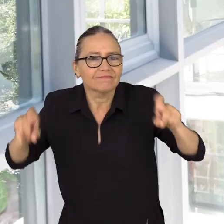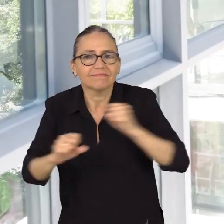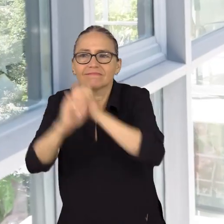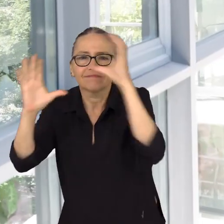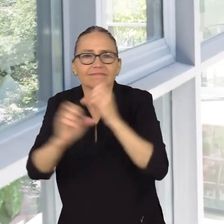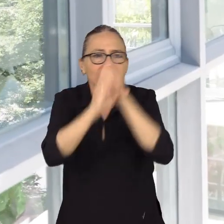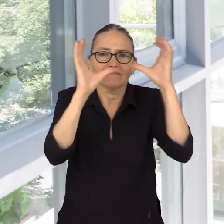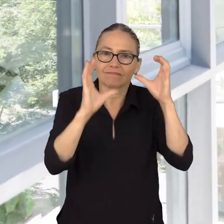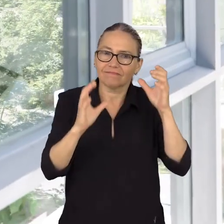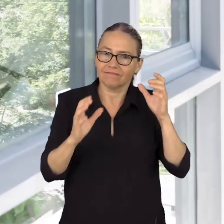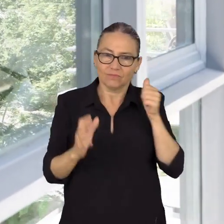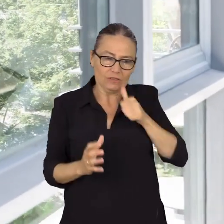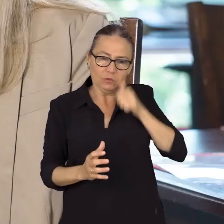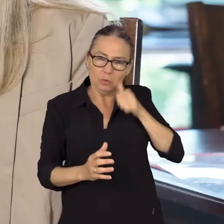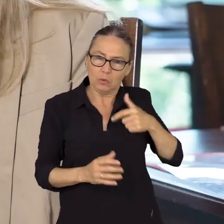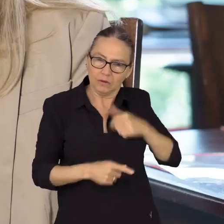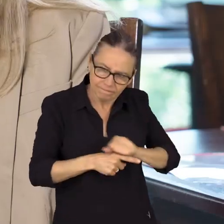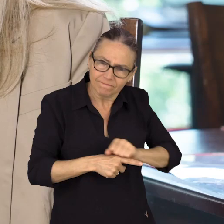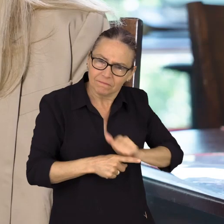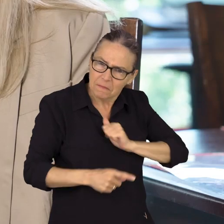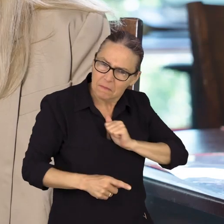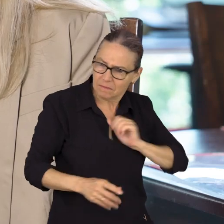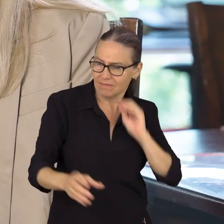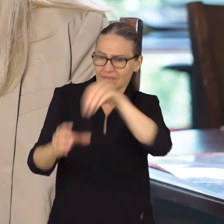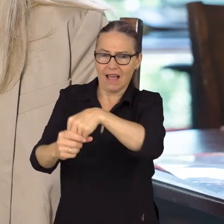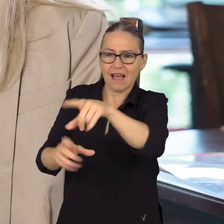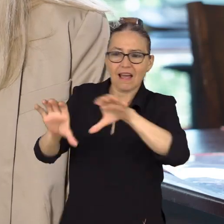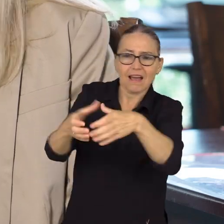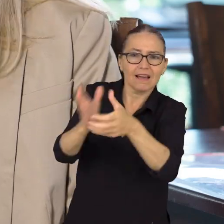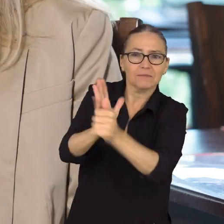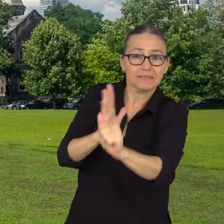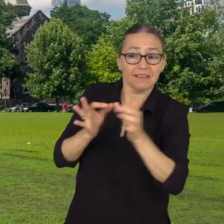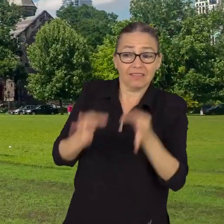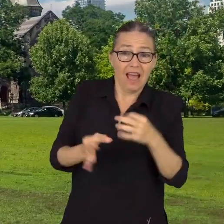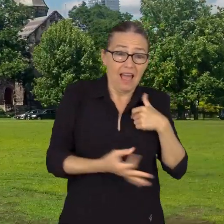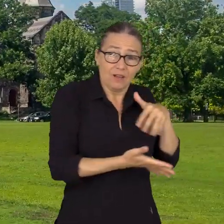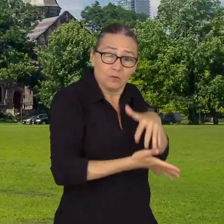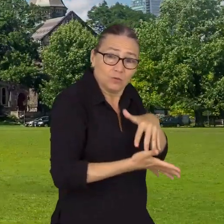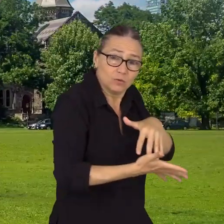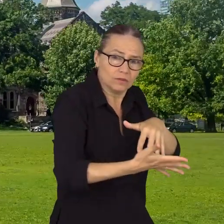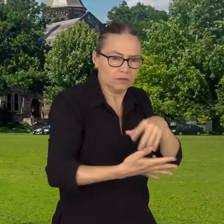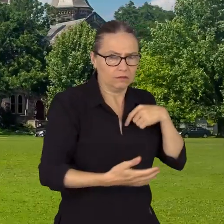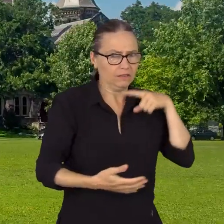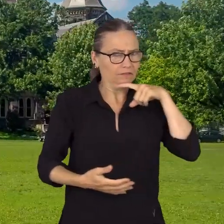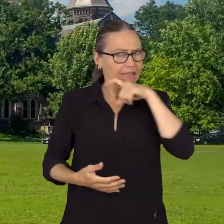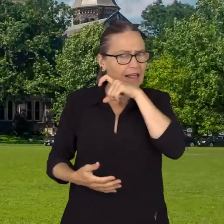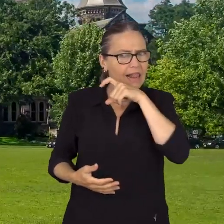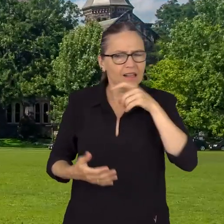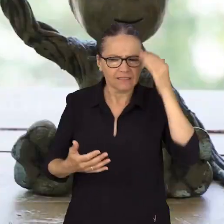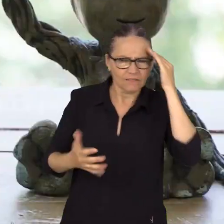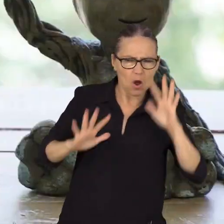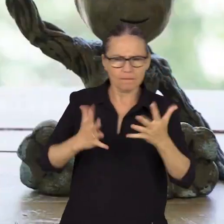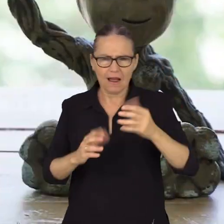on the day to day on learning and professional field. At the same time, graduating, it was a